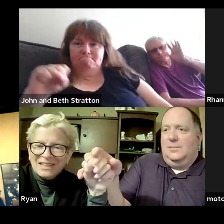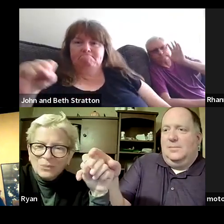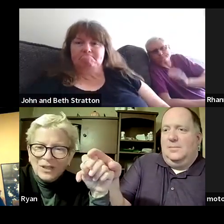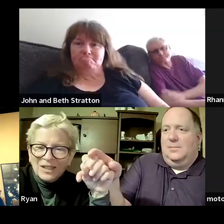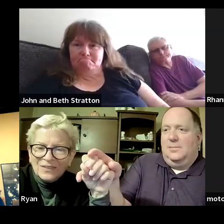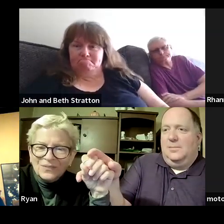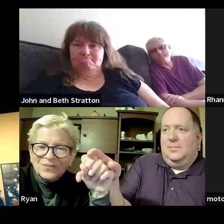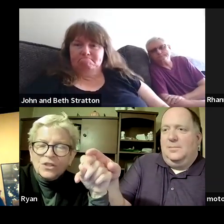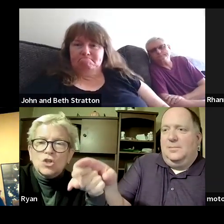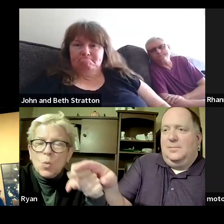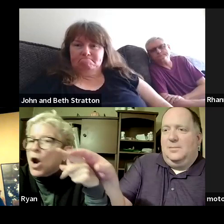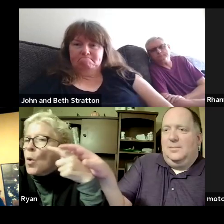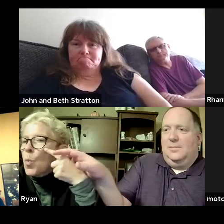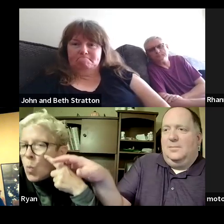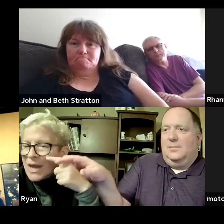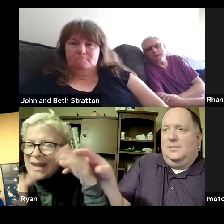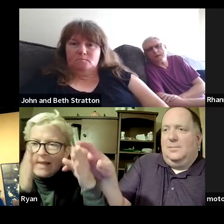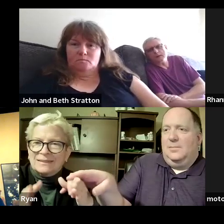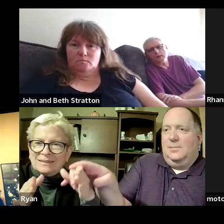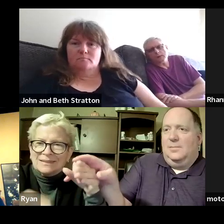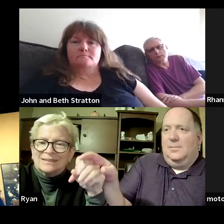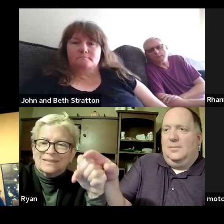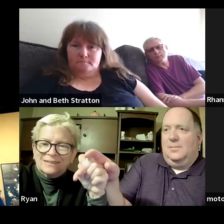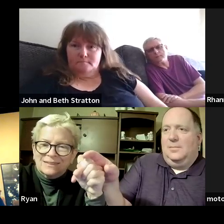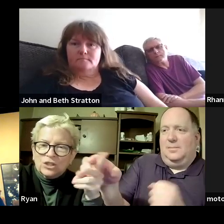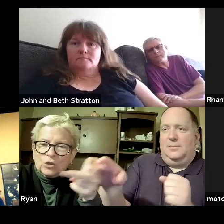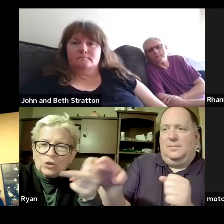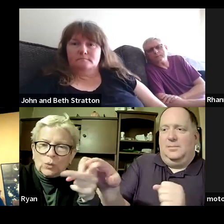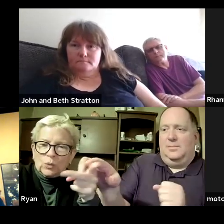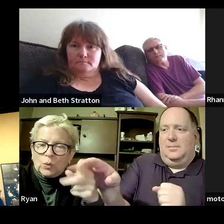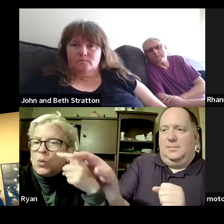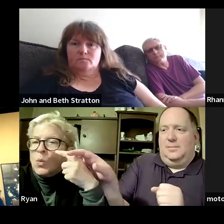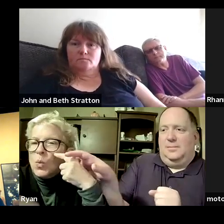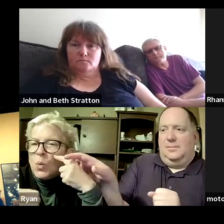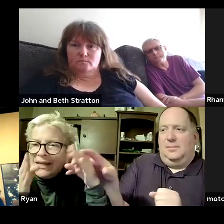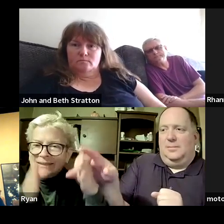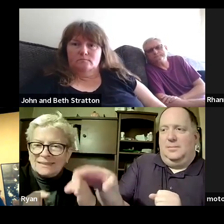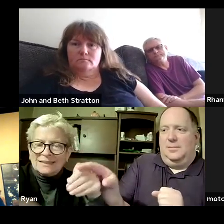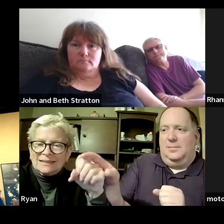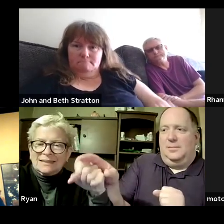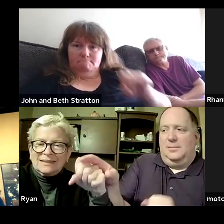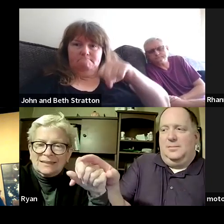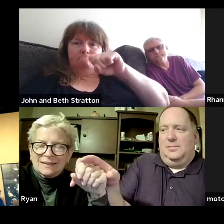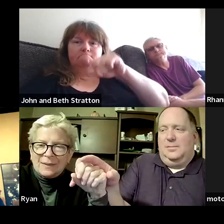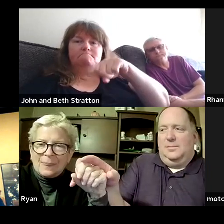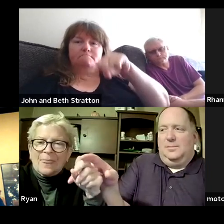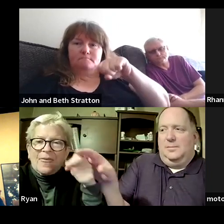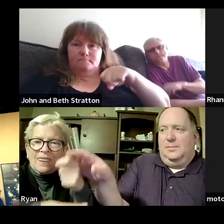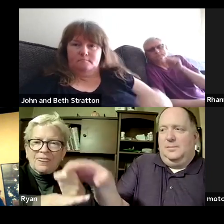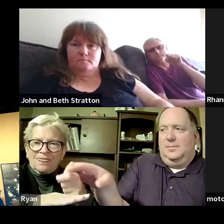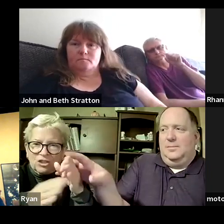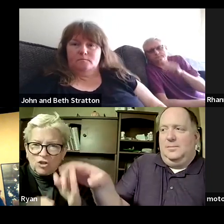you're here okay perfect you're the witnesses okay and i am there